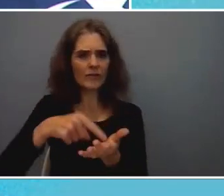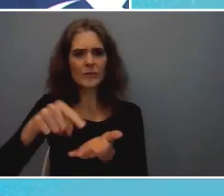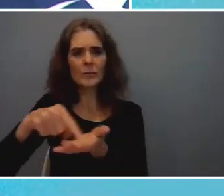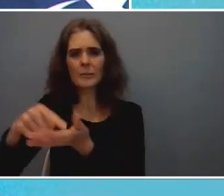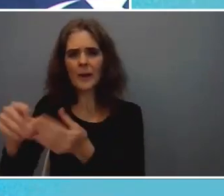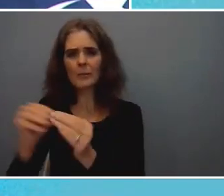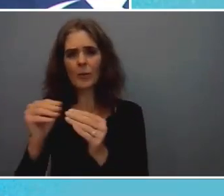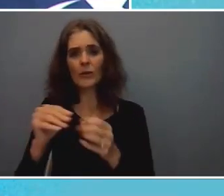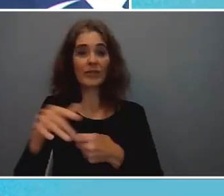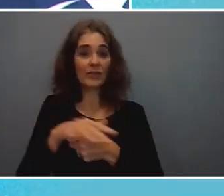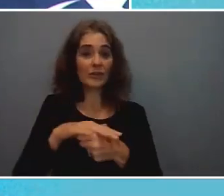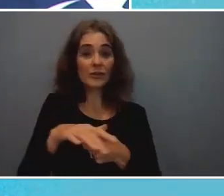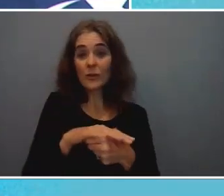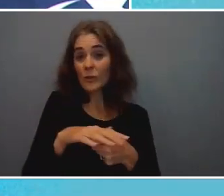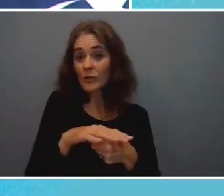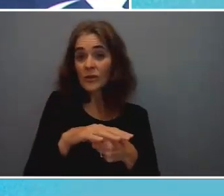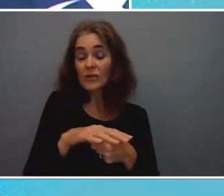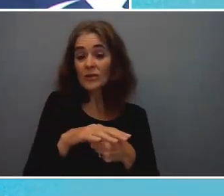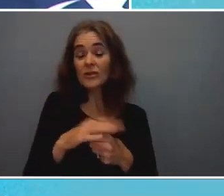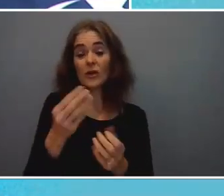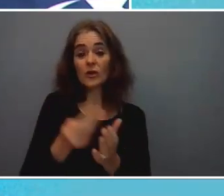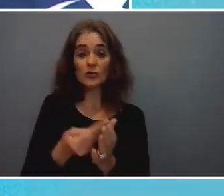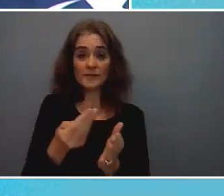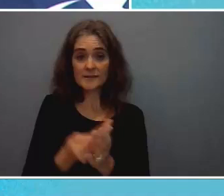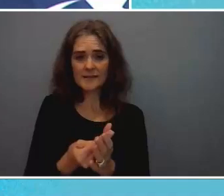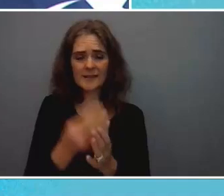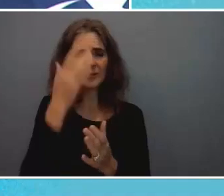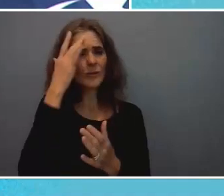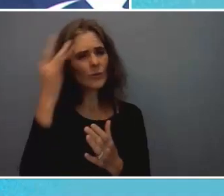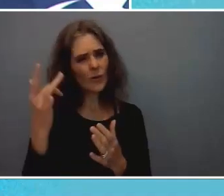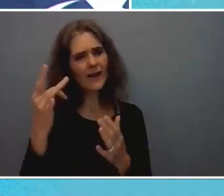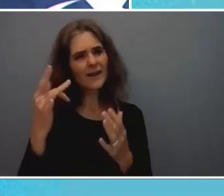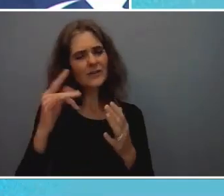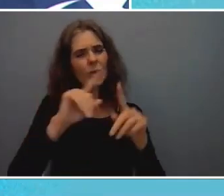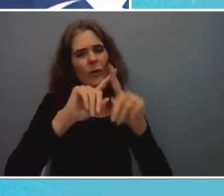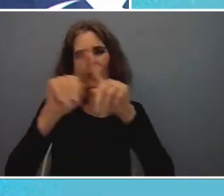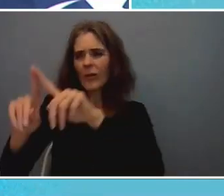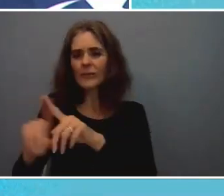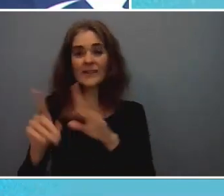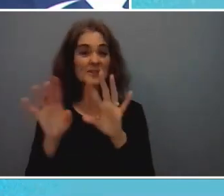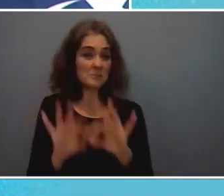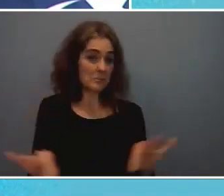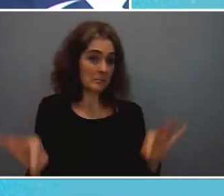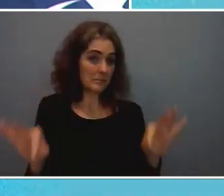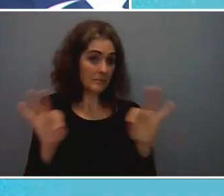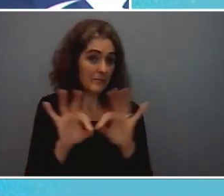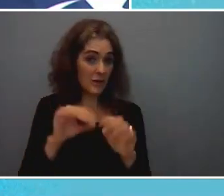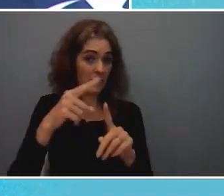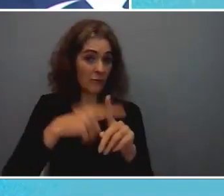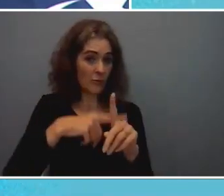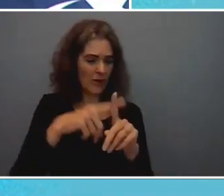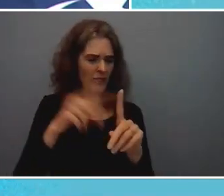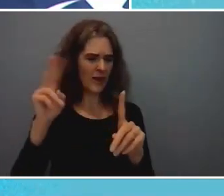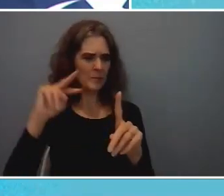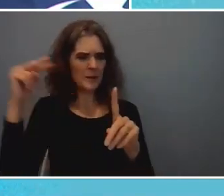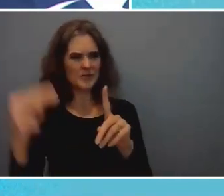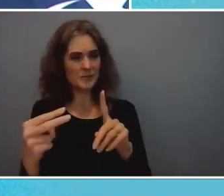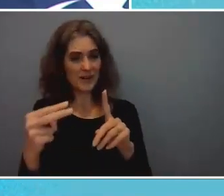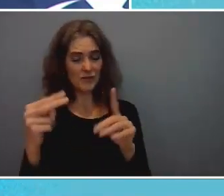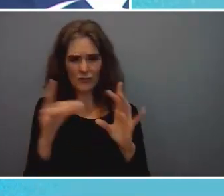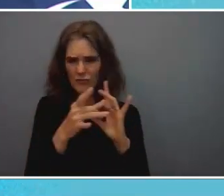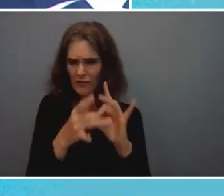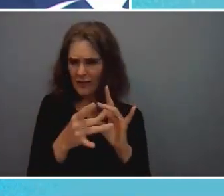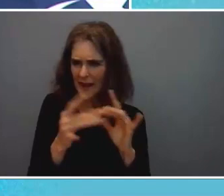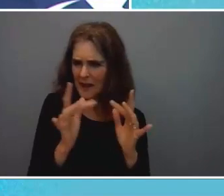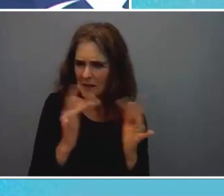currency now why does this all matter also to climate from a climate perspective because we